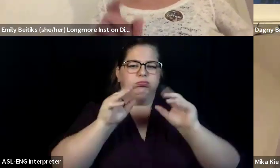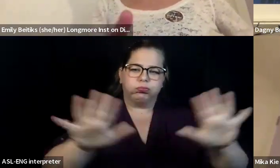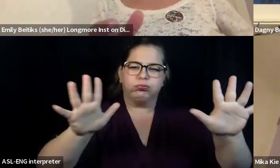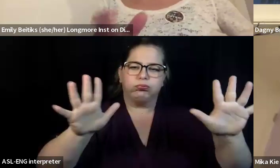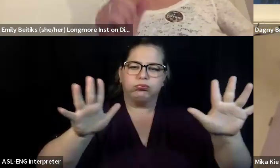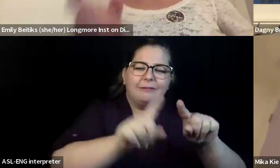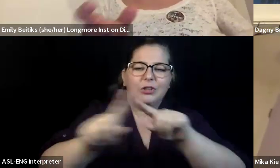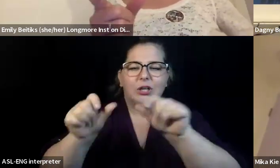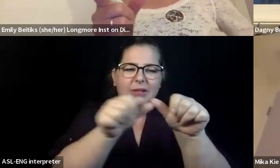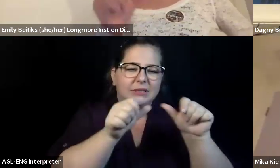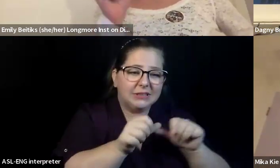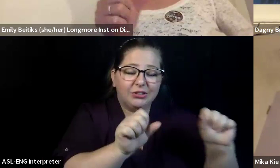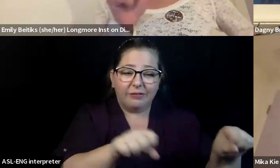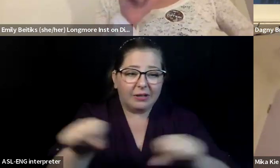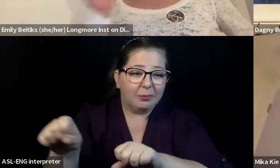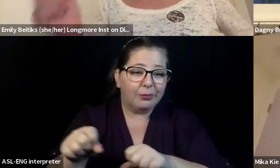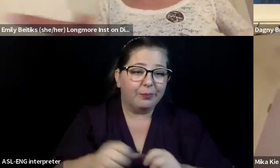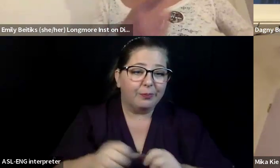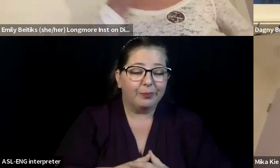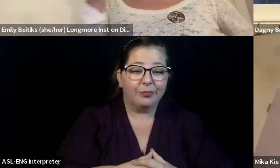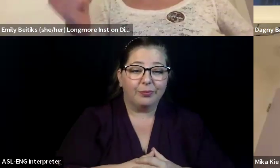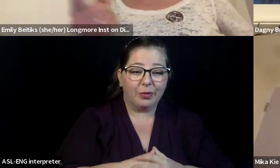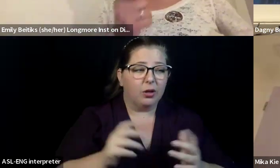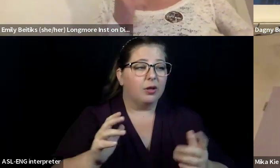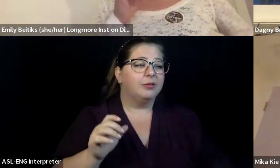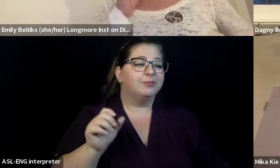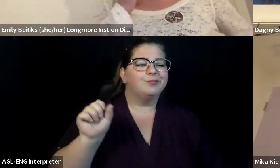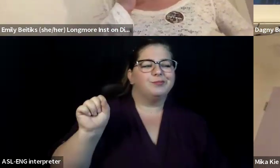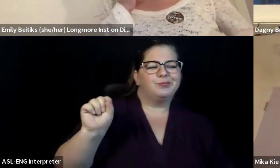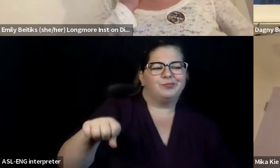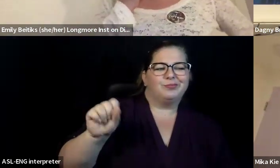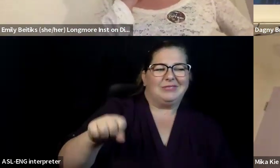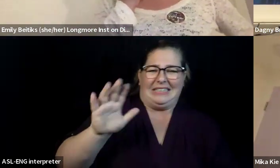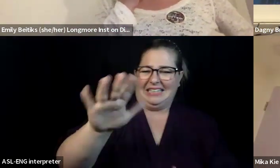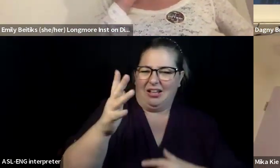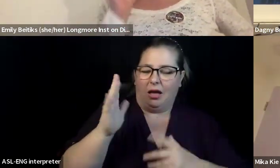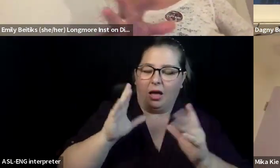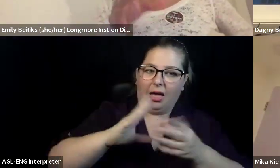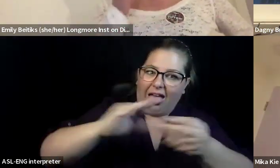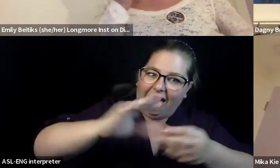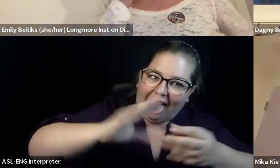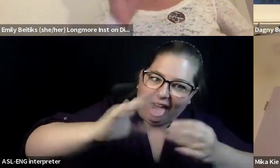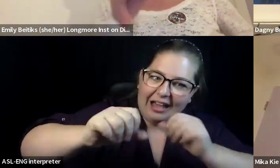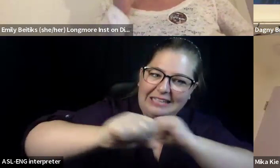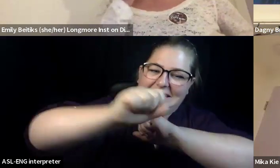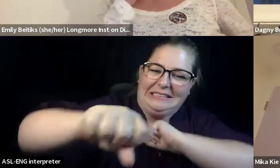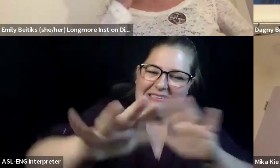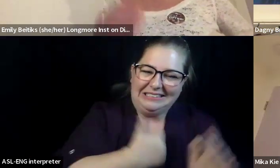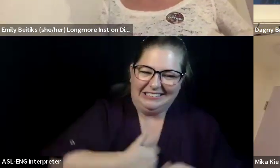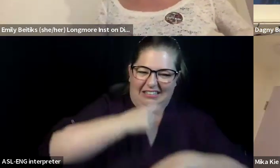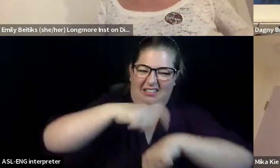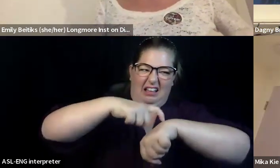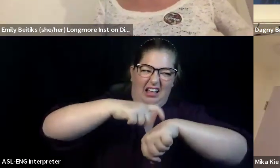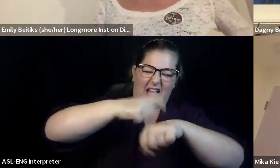to cut it. Cause we said, we're going to ask people to try and keep it to two minutes. Um, I appreciate the feedback